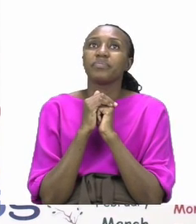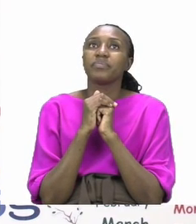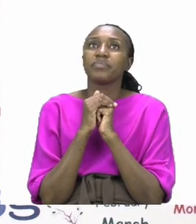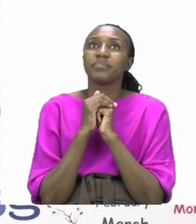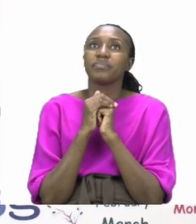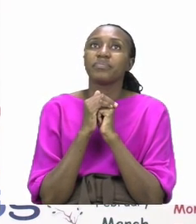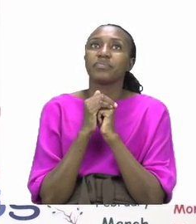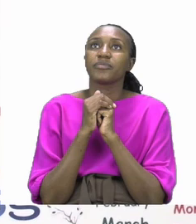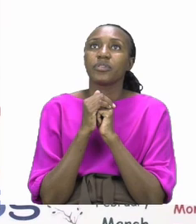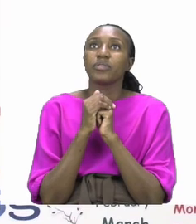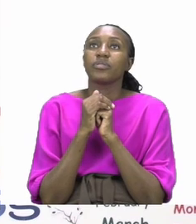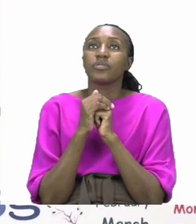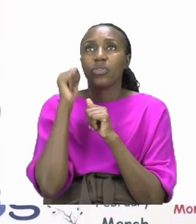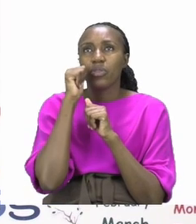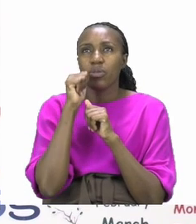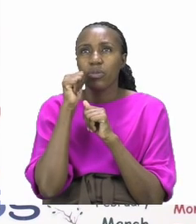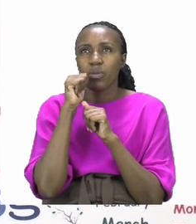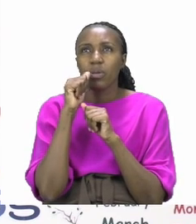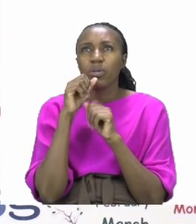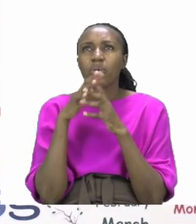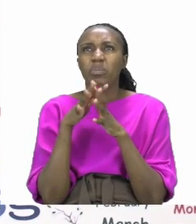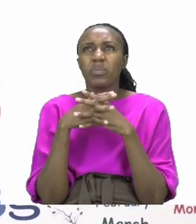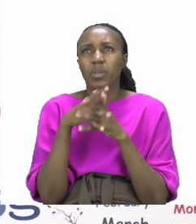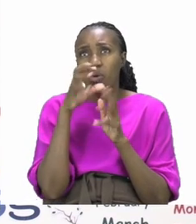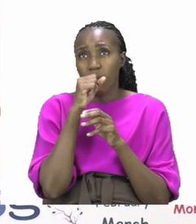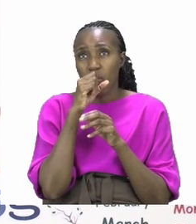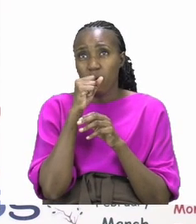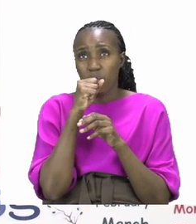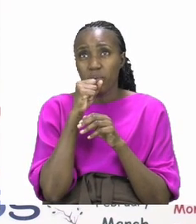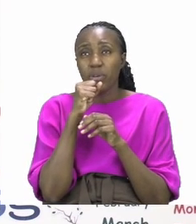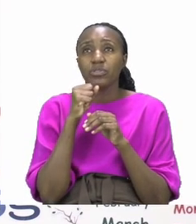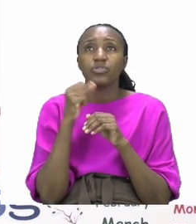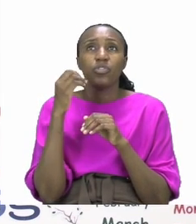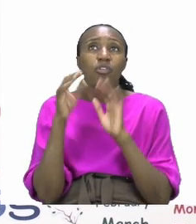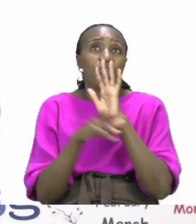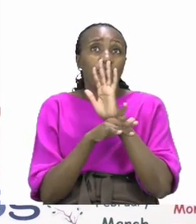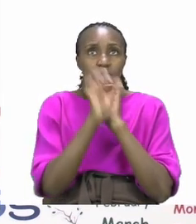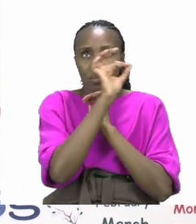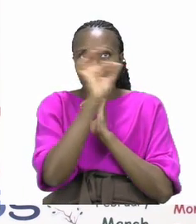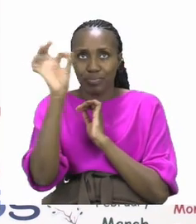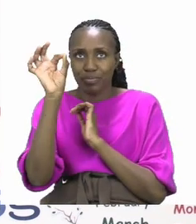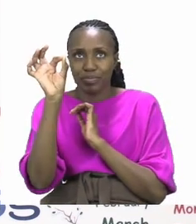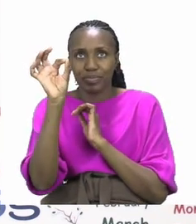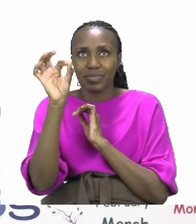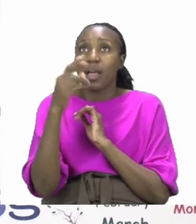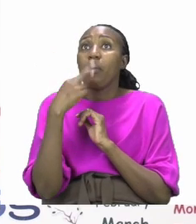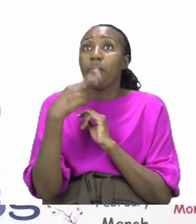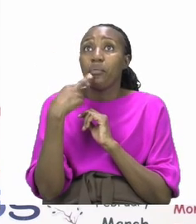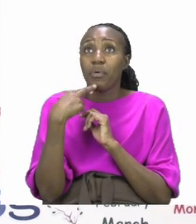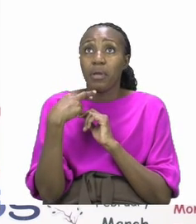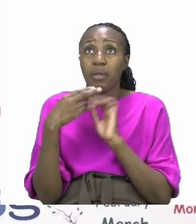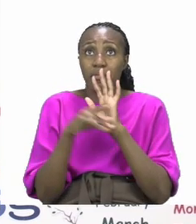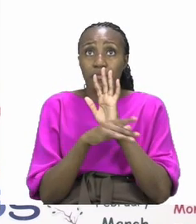take the pineapple and give it to the first friend with our line. The cherry is going to go to